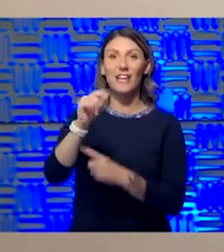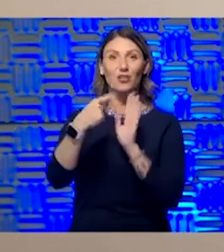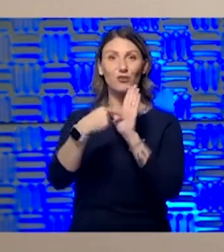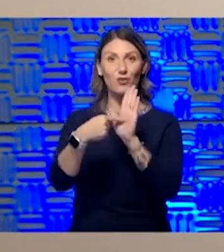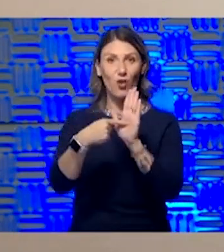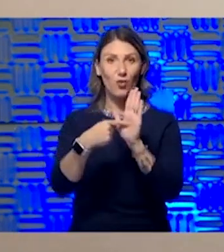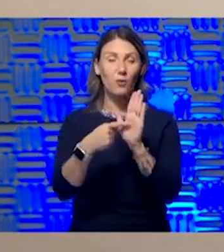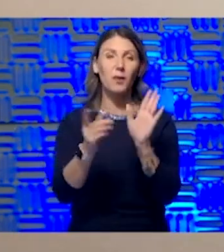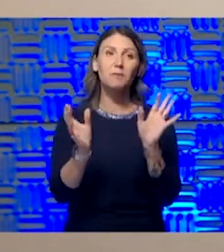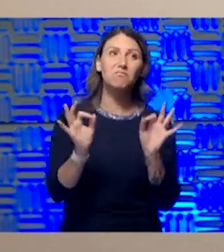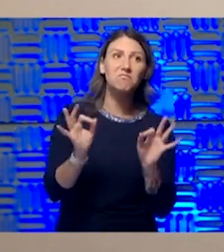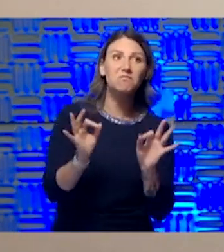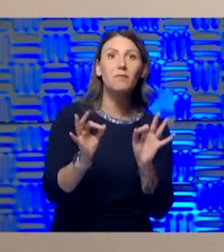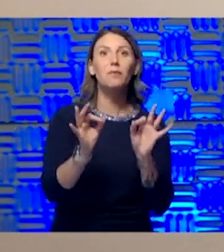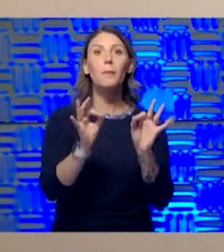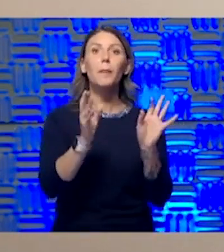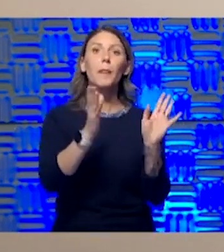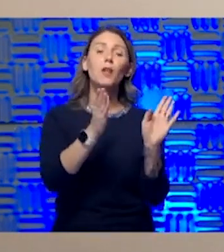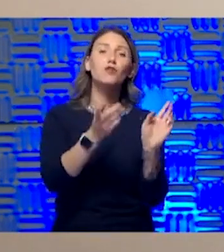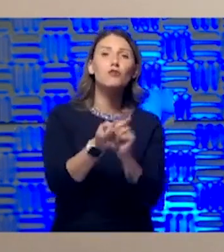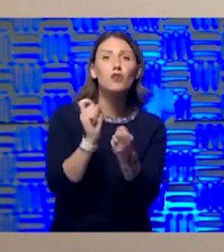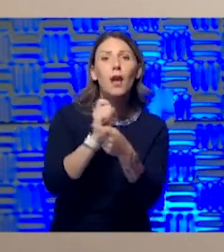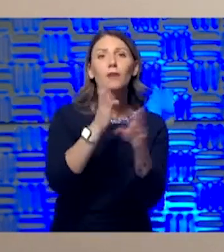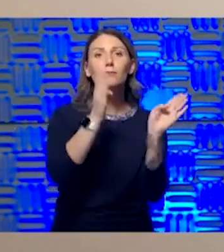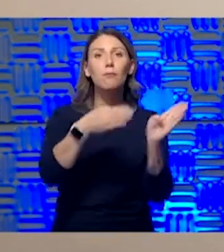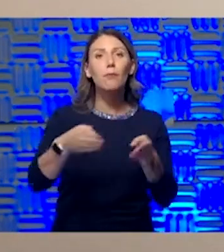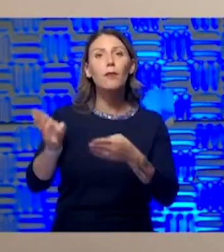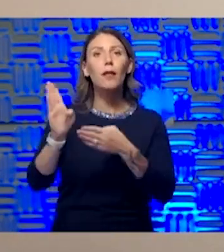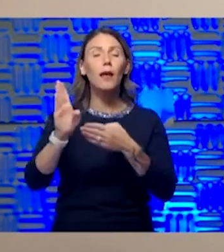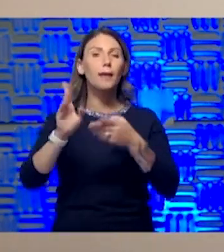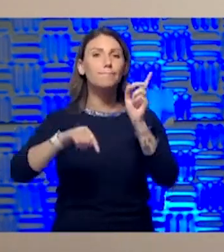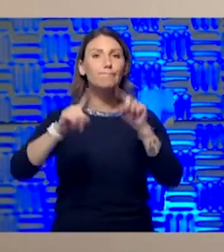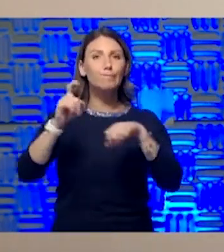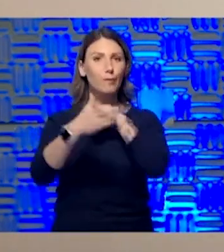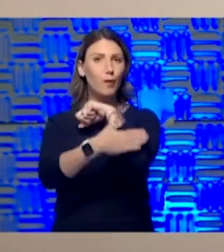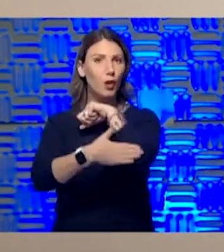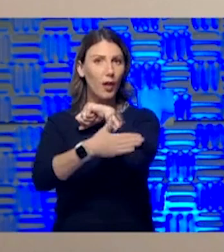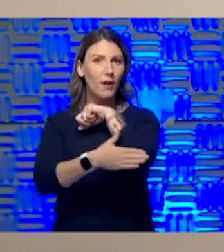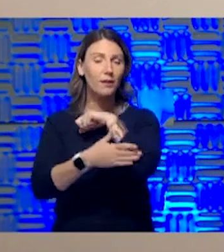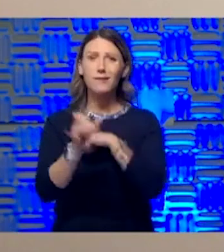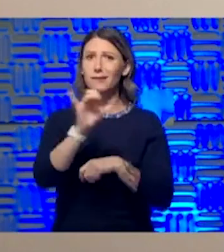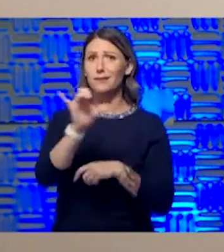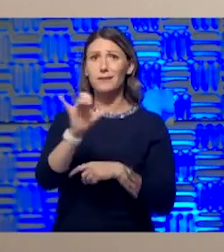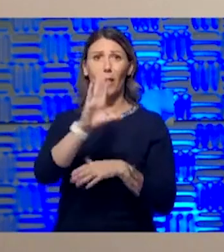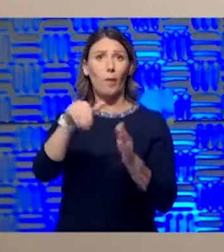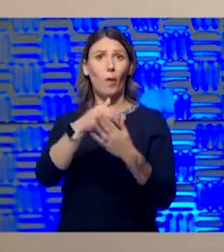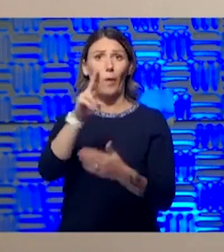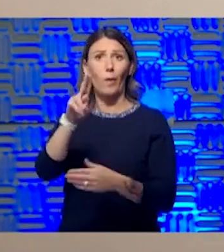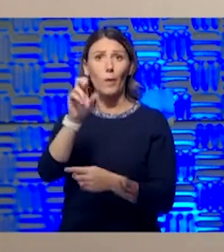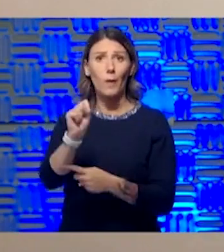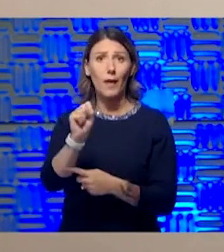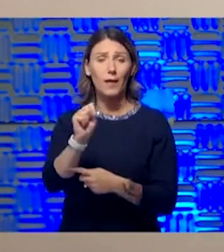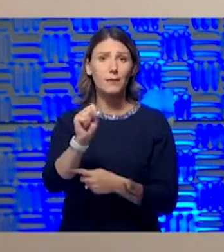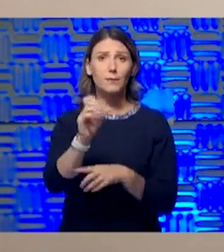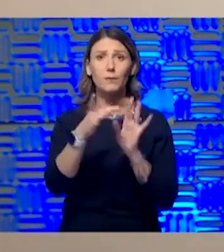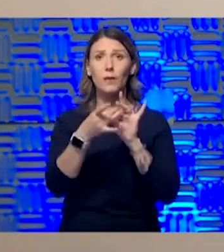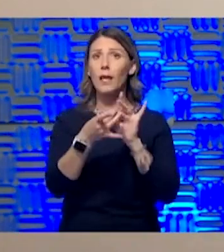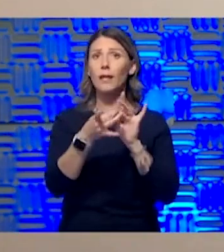plans across different counties and municipalities, just like there already is across the United States in terms of different states.